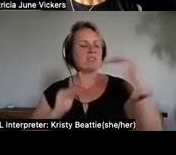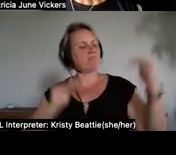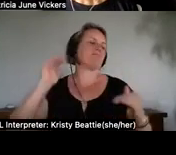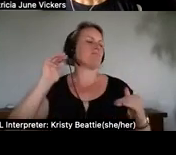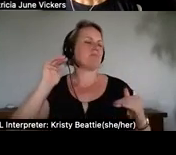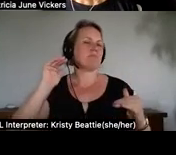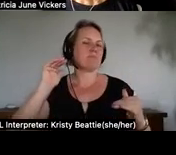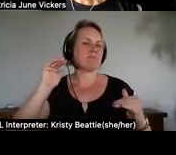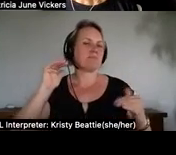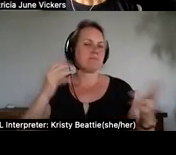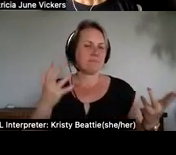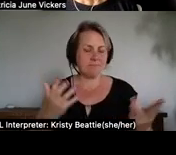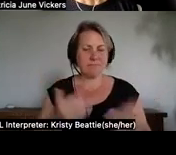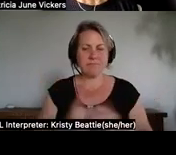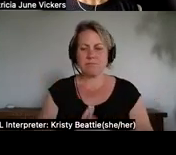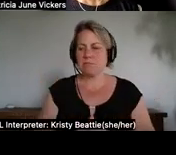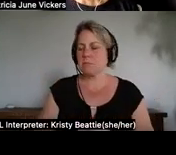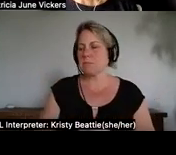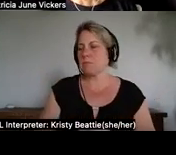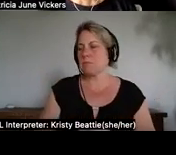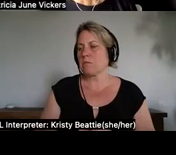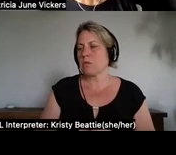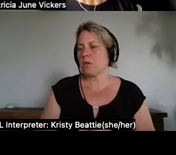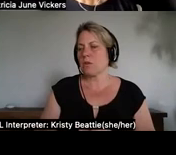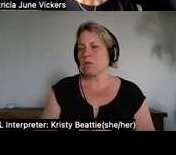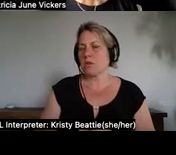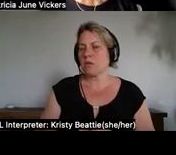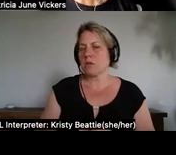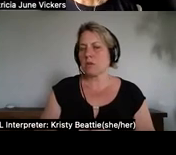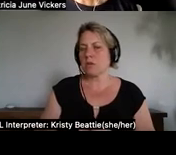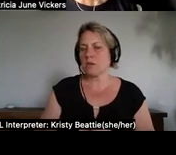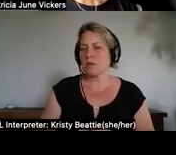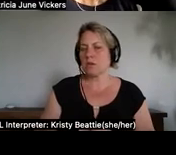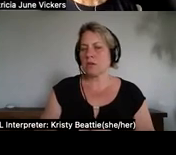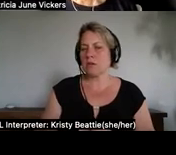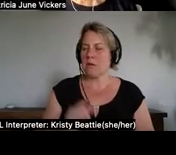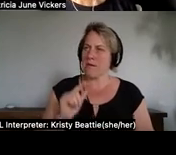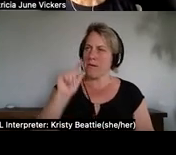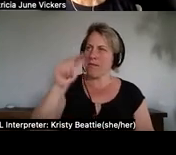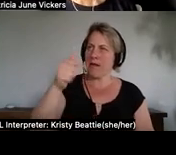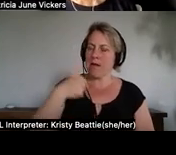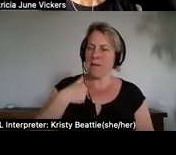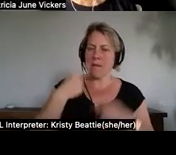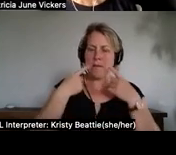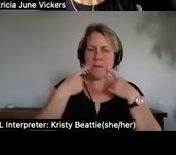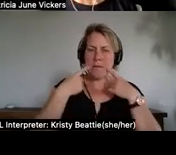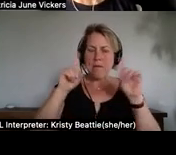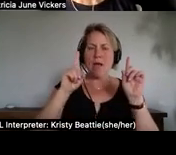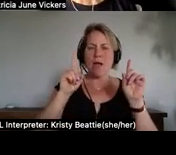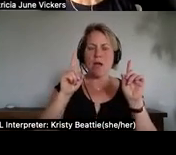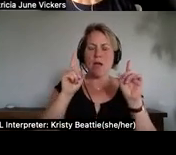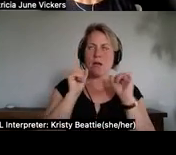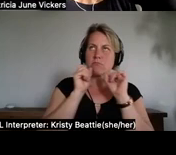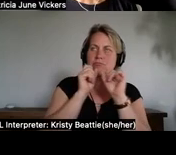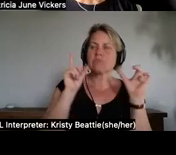and when i finally awoke to my conditioning as an academic it